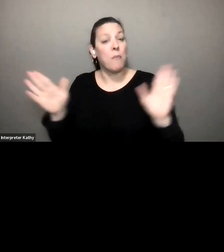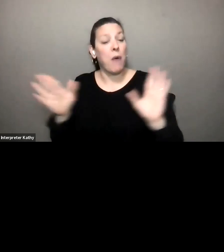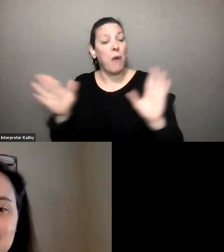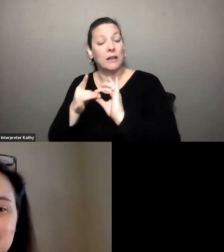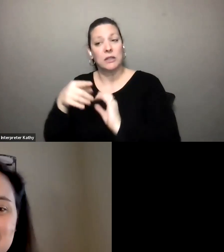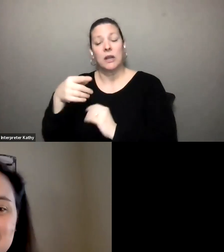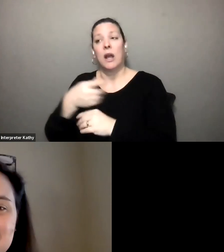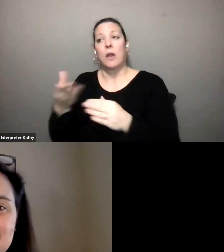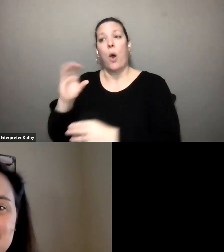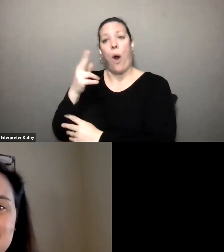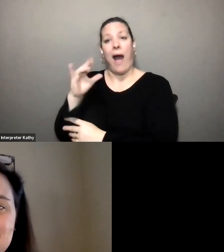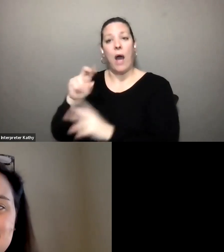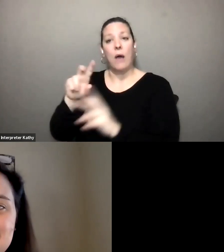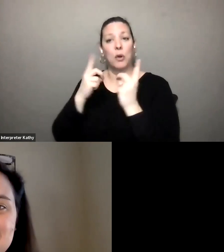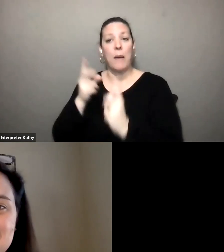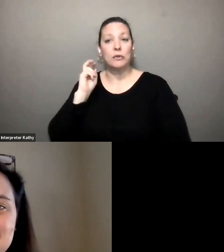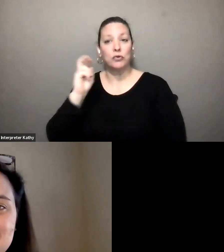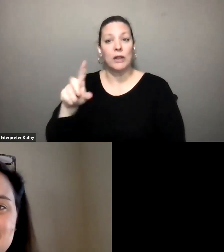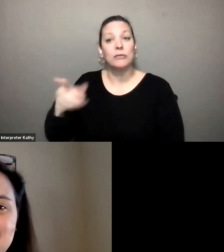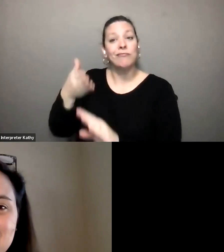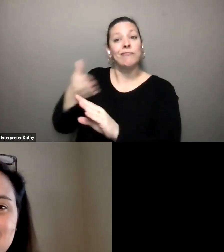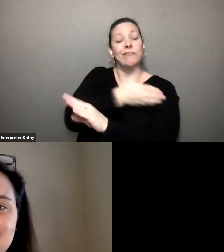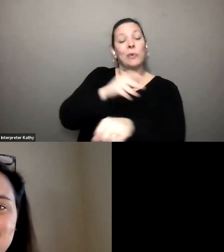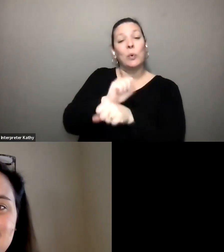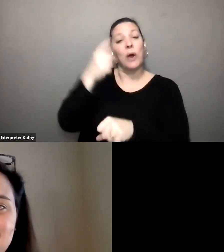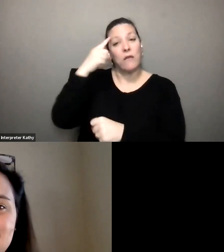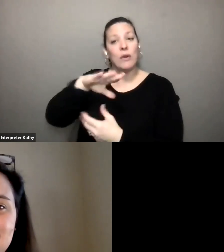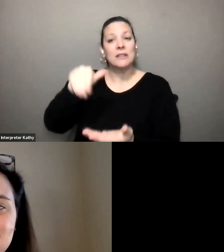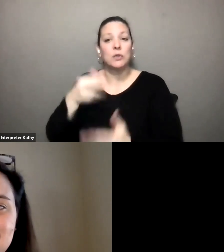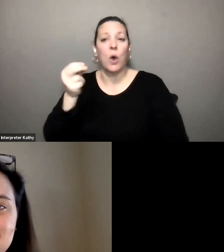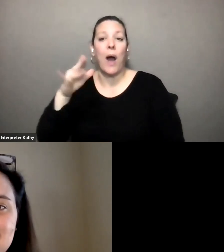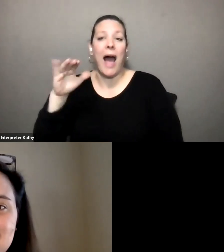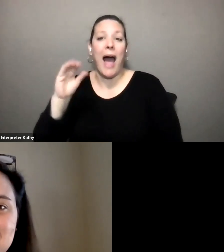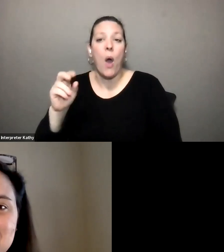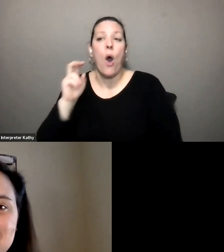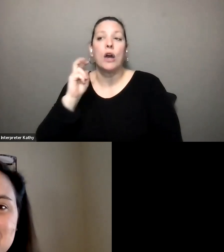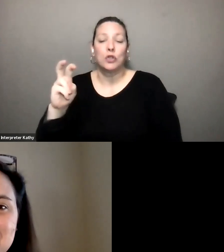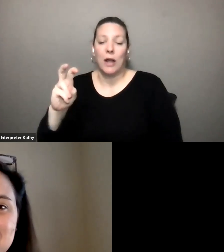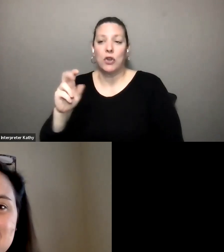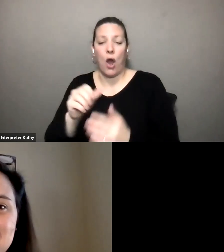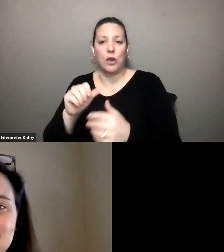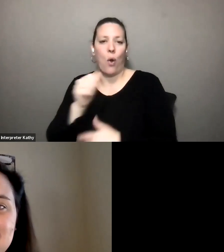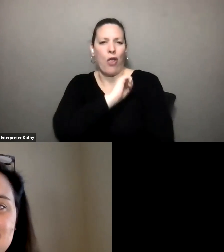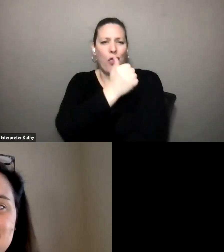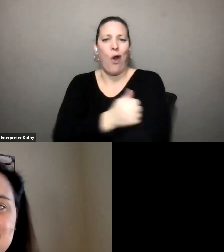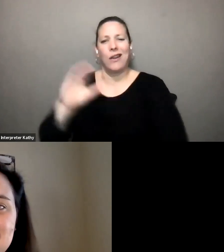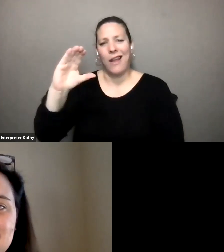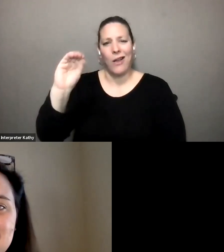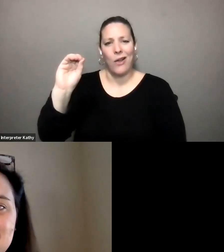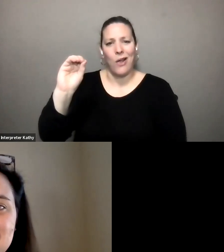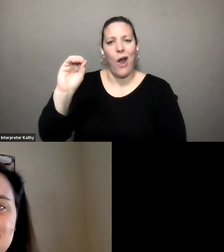ohio department of transportation and previously worked for the central ohio transit authority or coda for several years